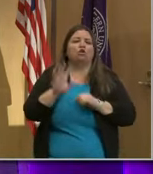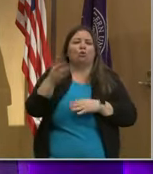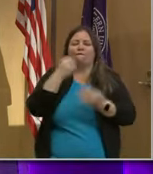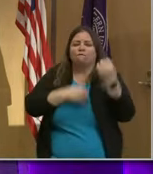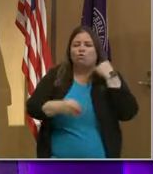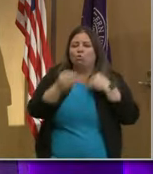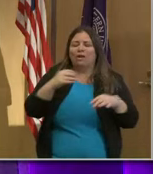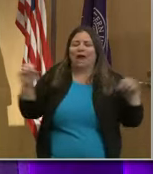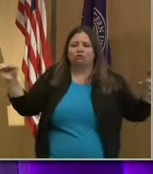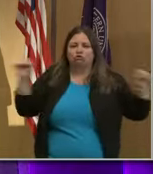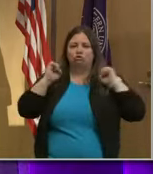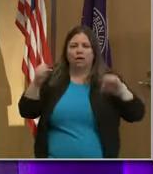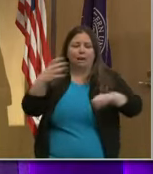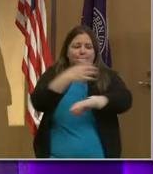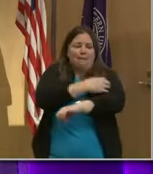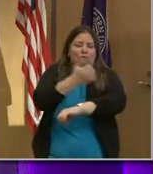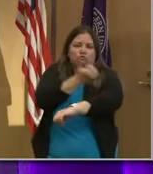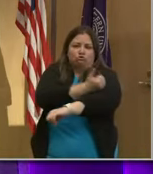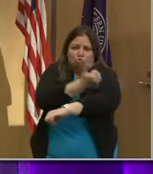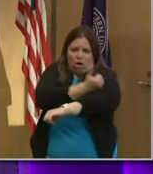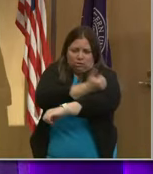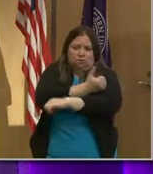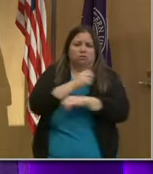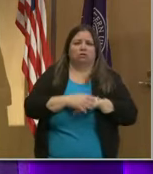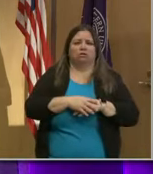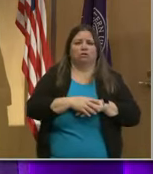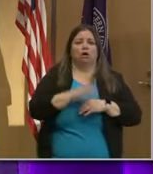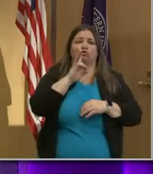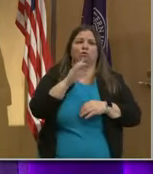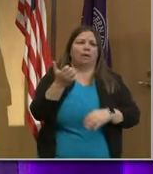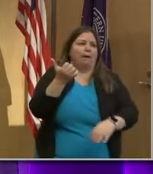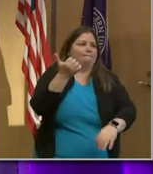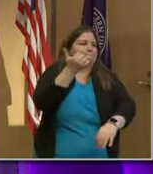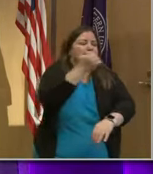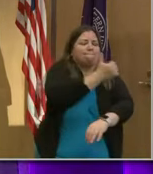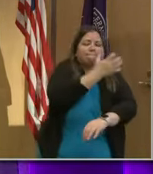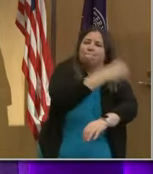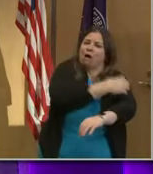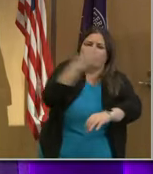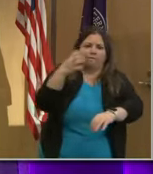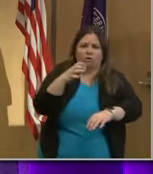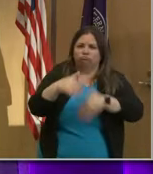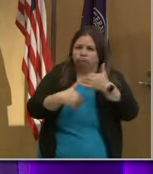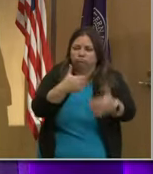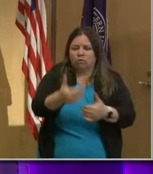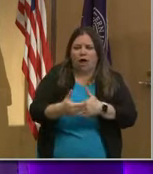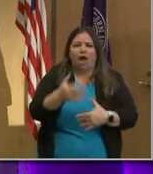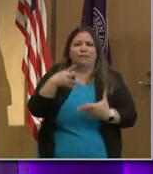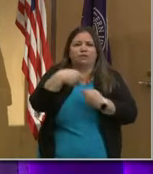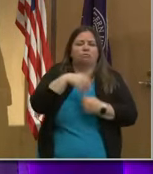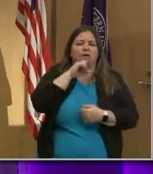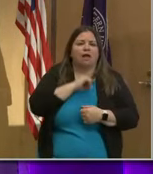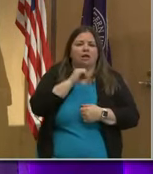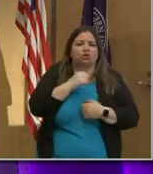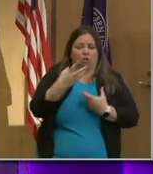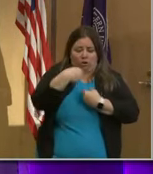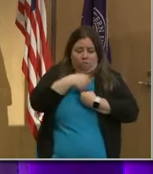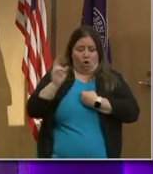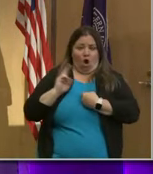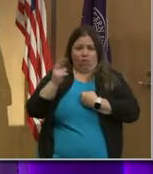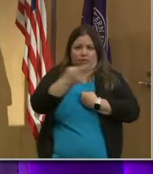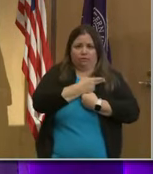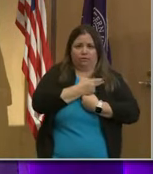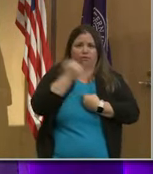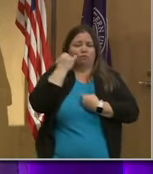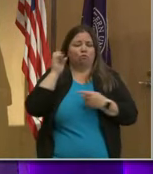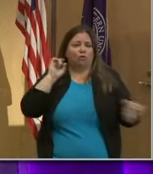drugs. And the fact that that is such a powerful marker and driver of aging in all of us makes us think that if